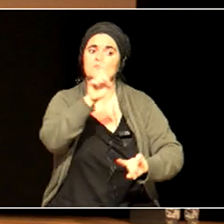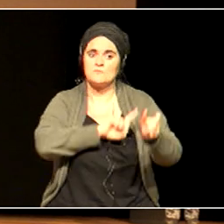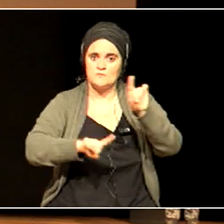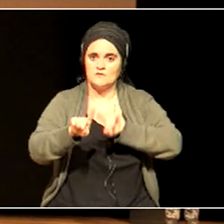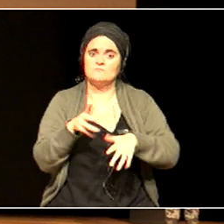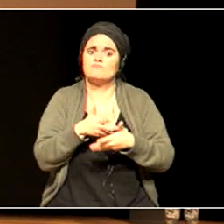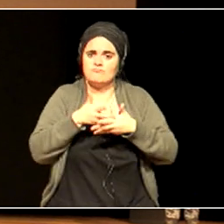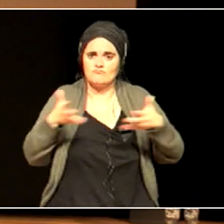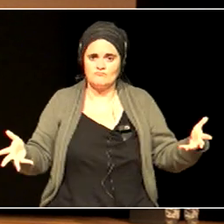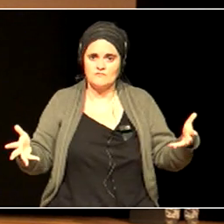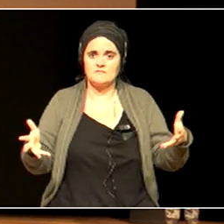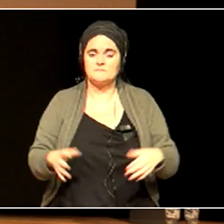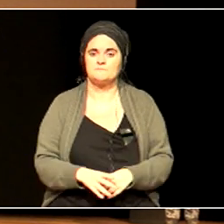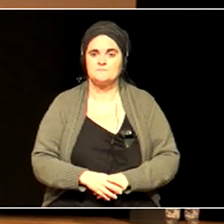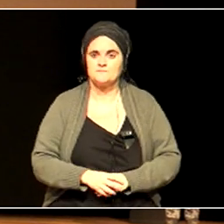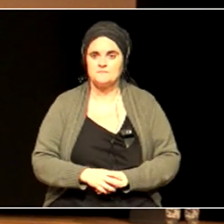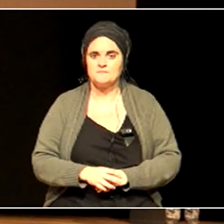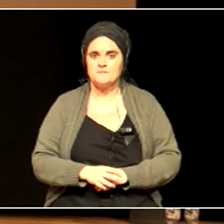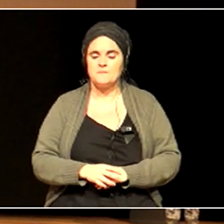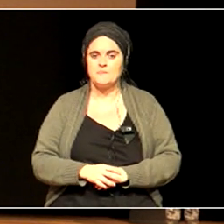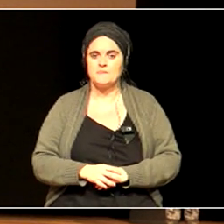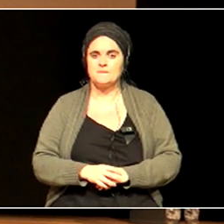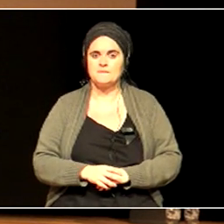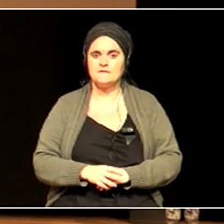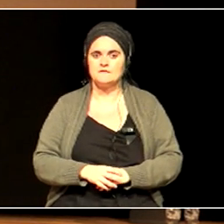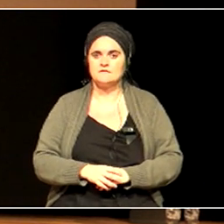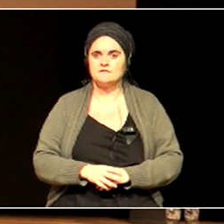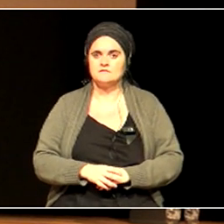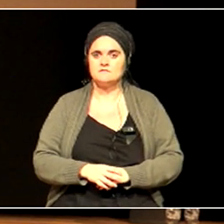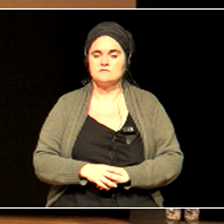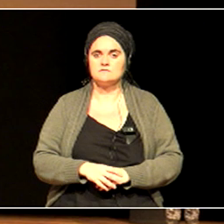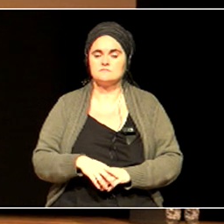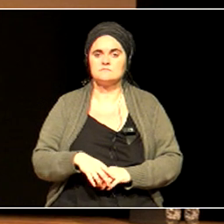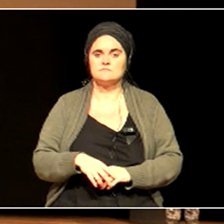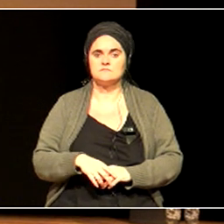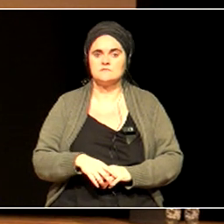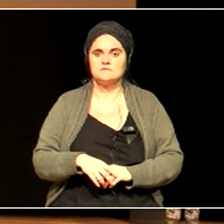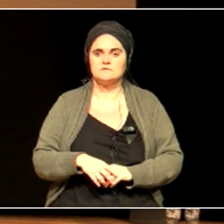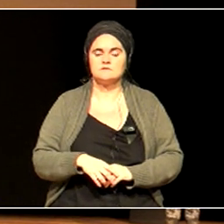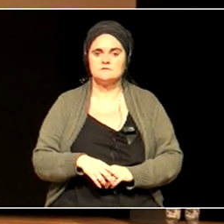even with the agreements that were sorted out in Paris,